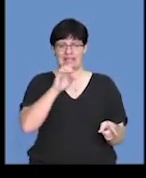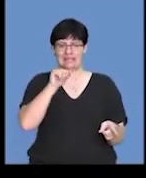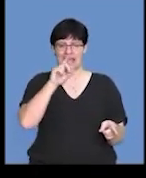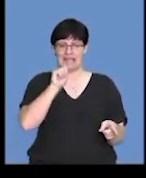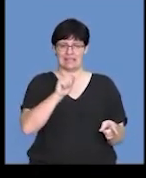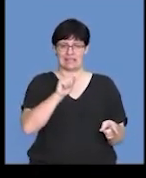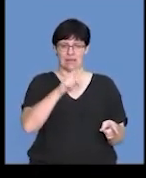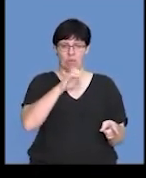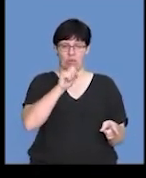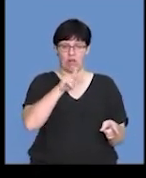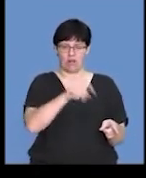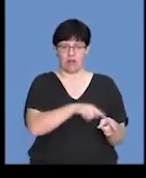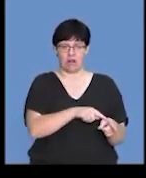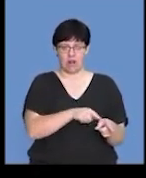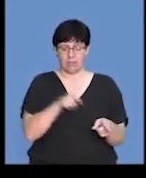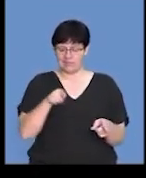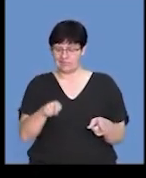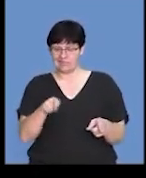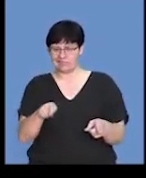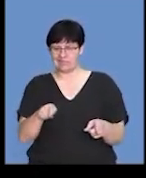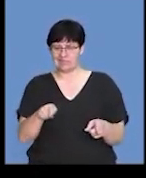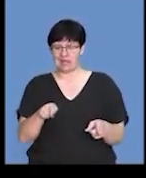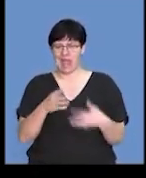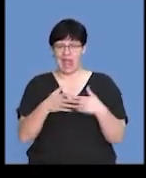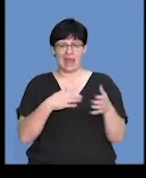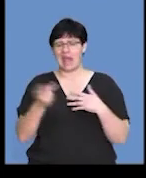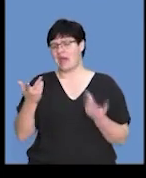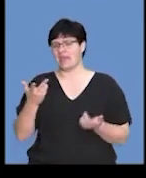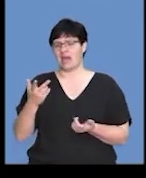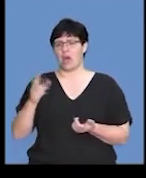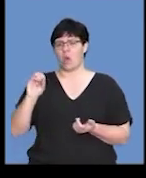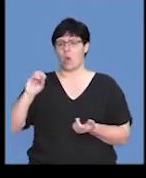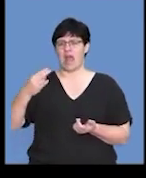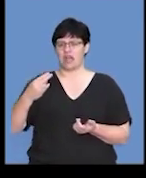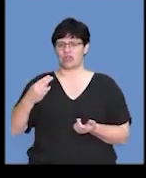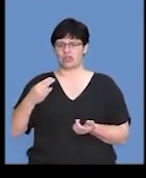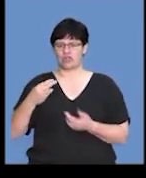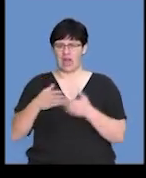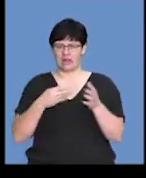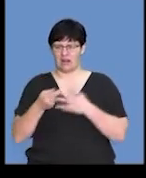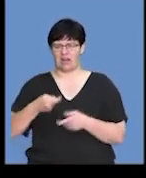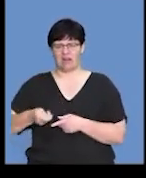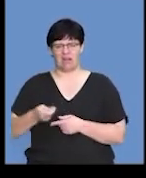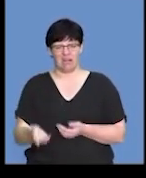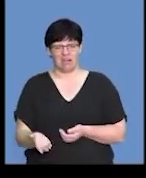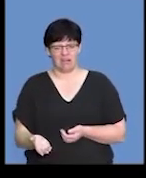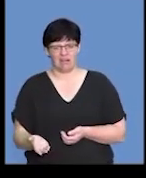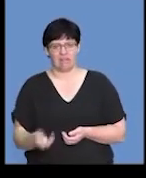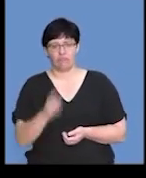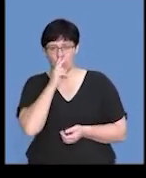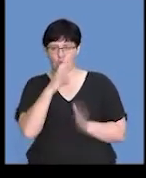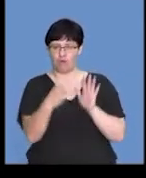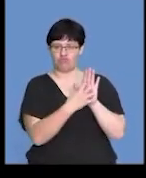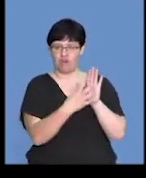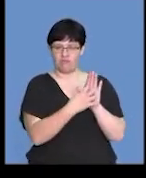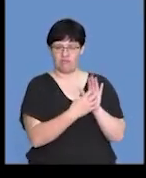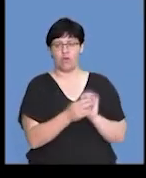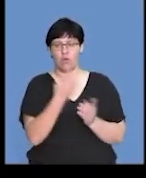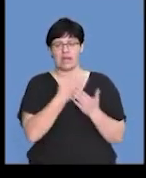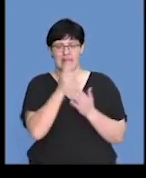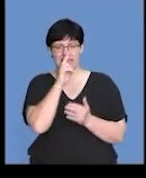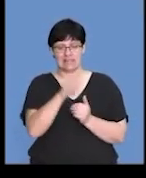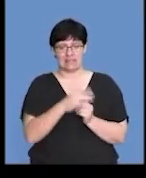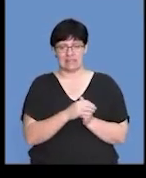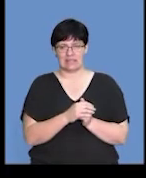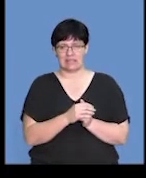as compared to the sodium or NaOH-treated tadpoles. So, guys, if we do look at that graph again, you can